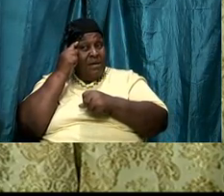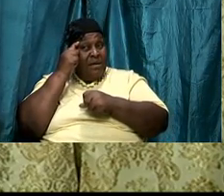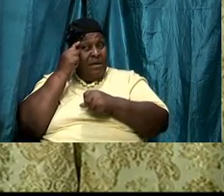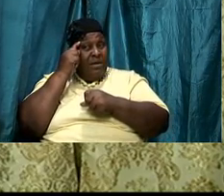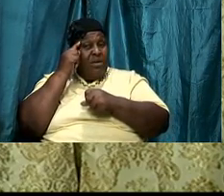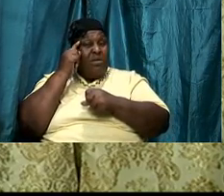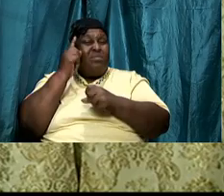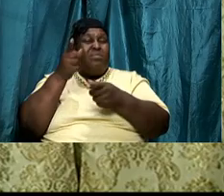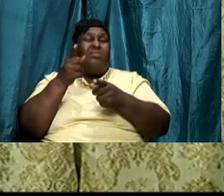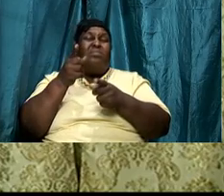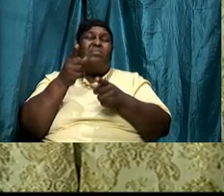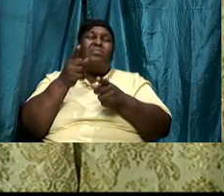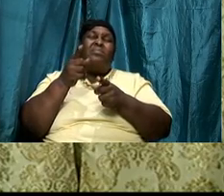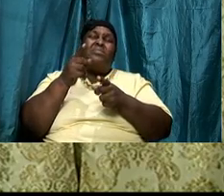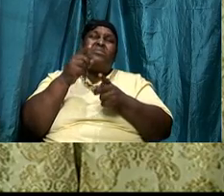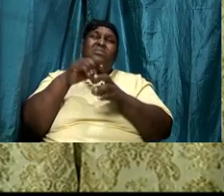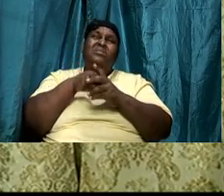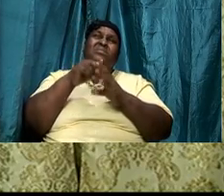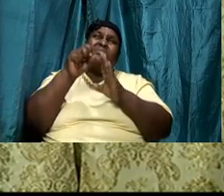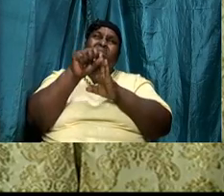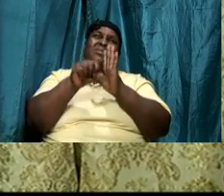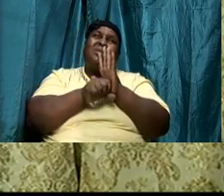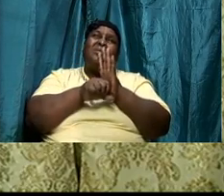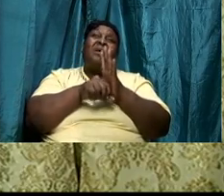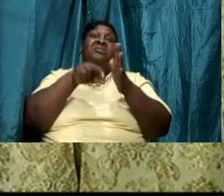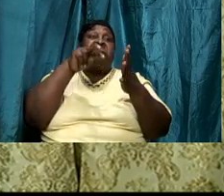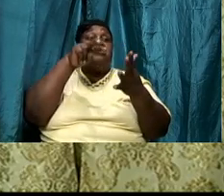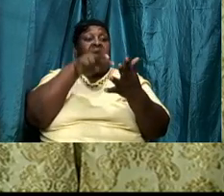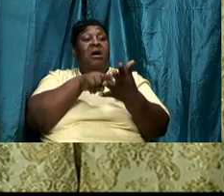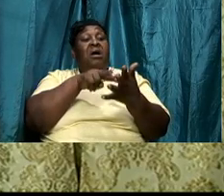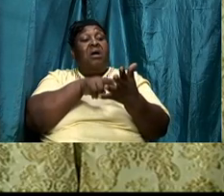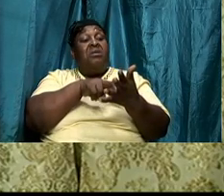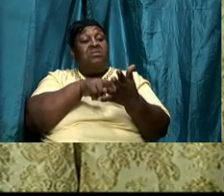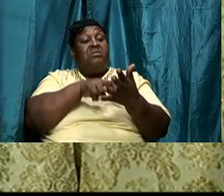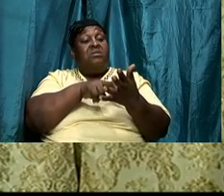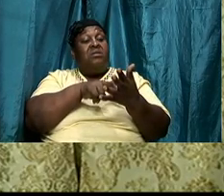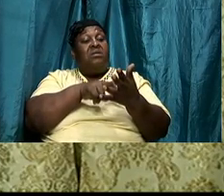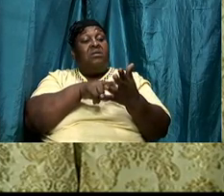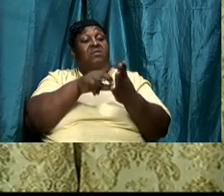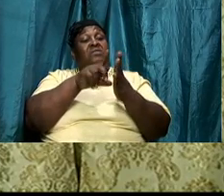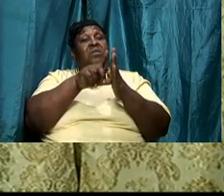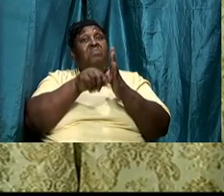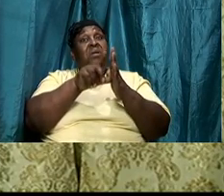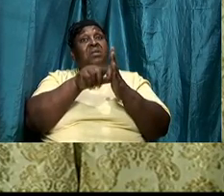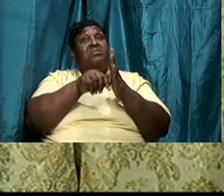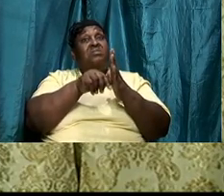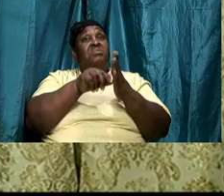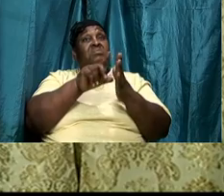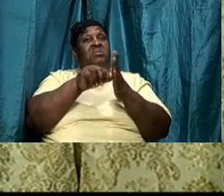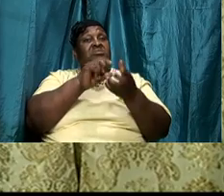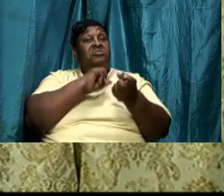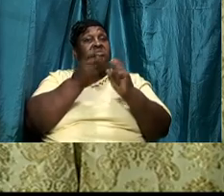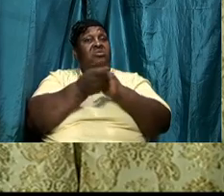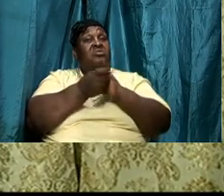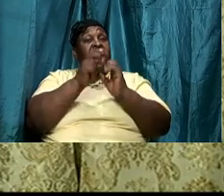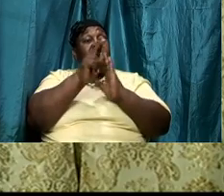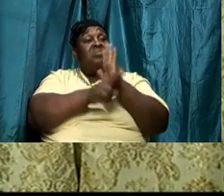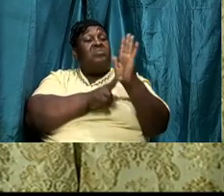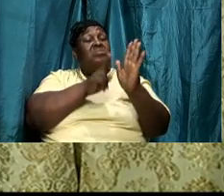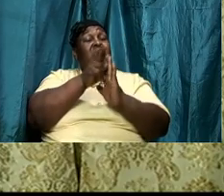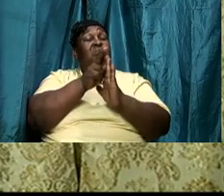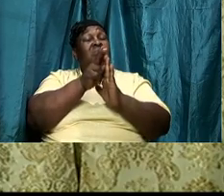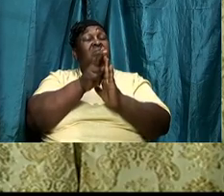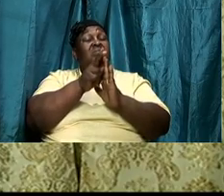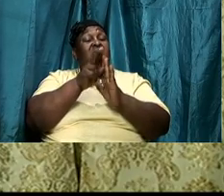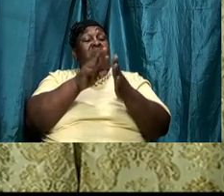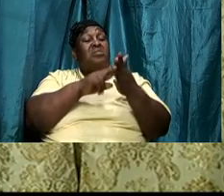get into some scriptures and just stand up for minutes and let the minutes turn to an hour and just read the word